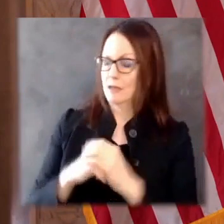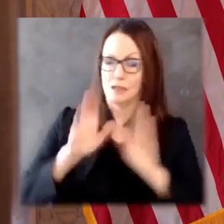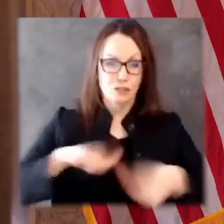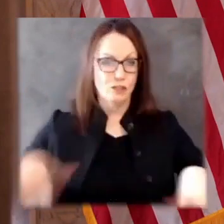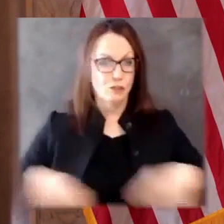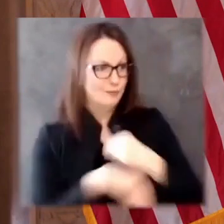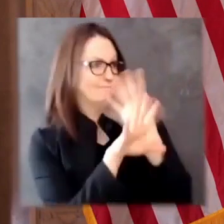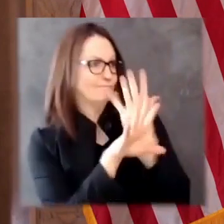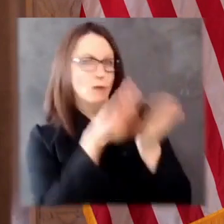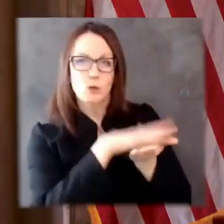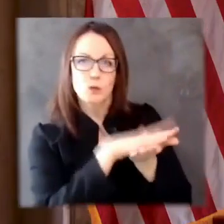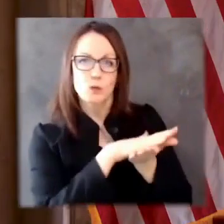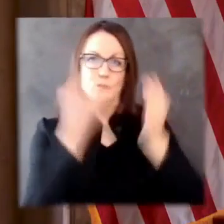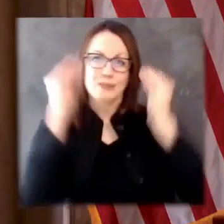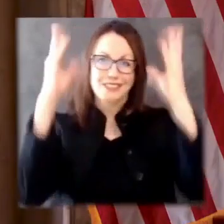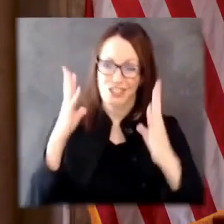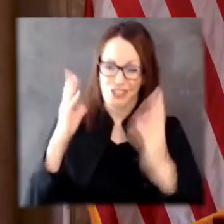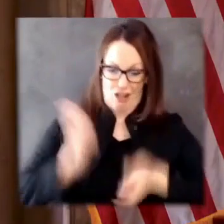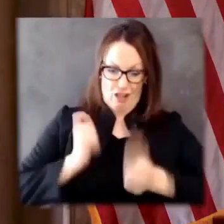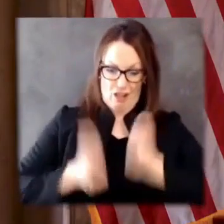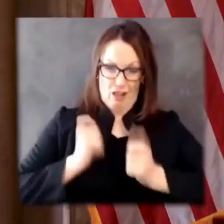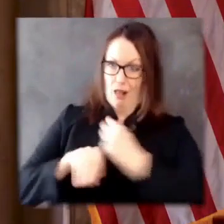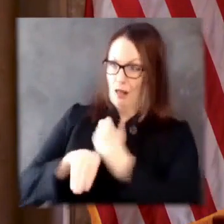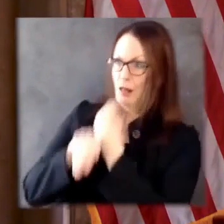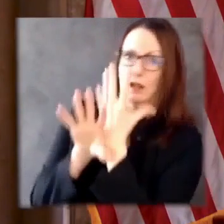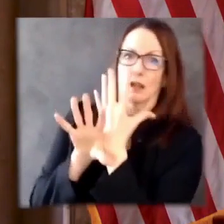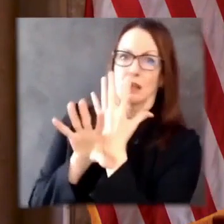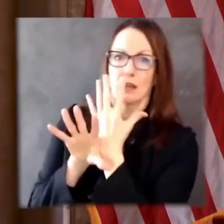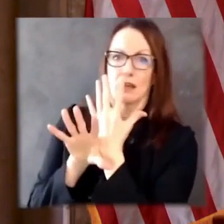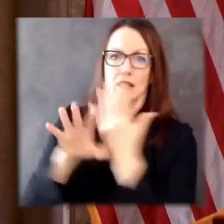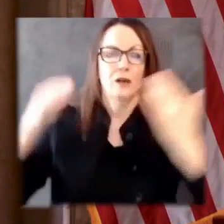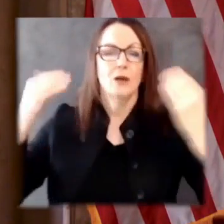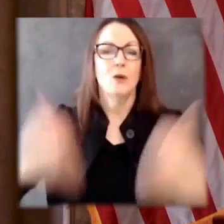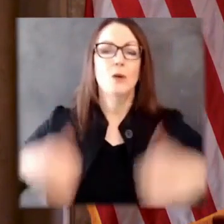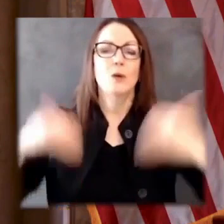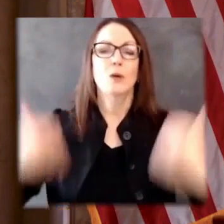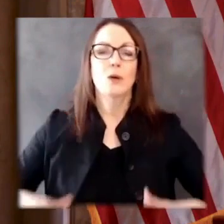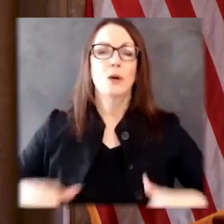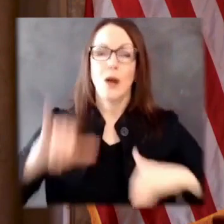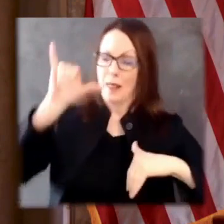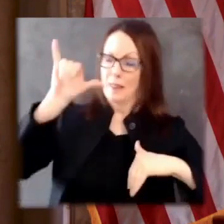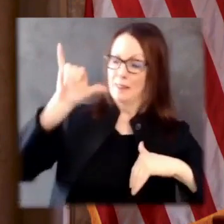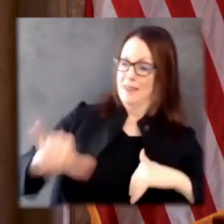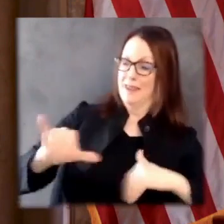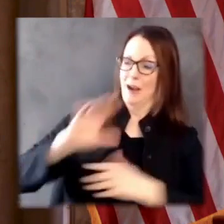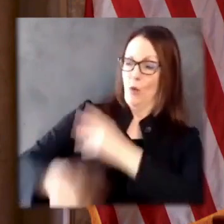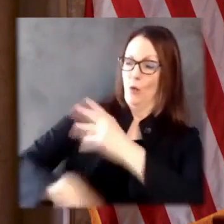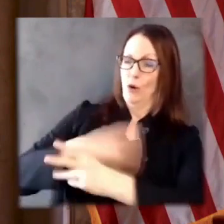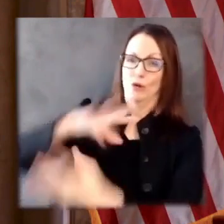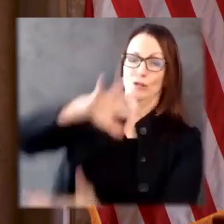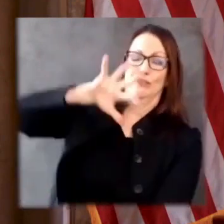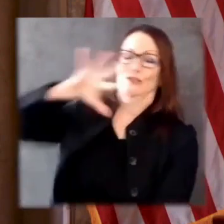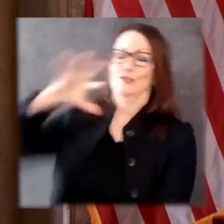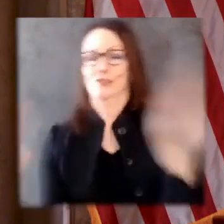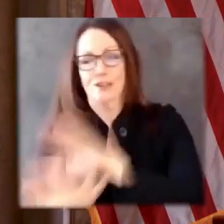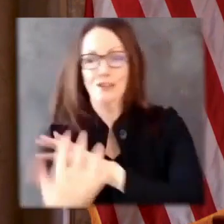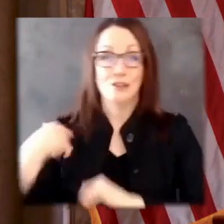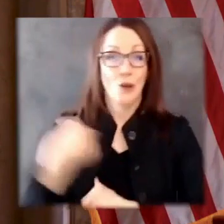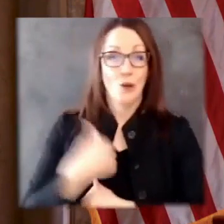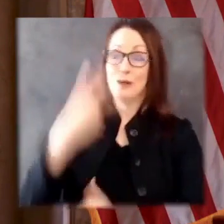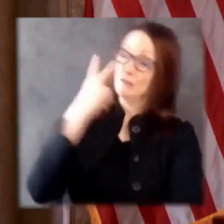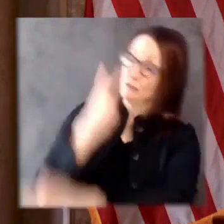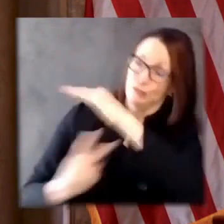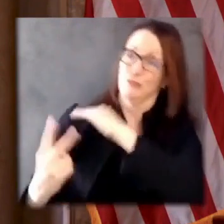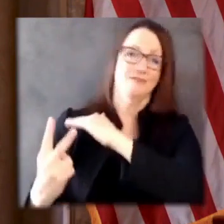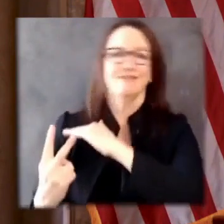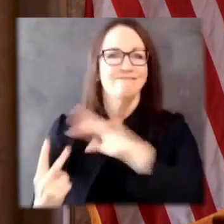work each day. When I delivered my last state of the state address, no one could have predicted the rest of the year